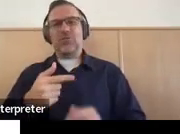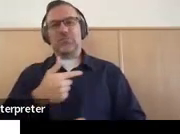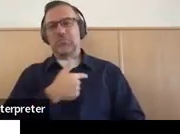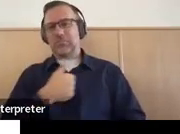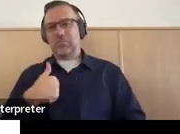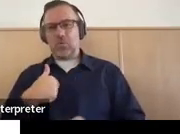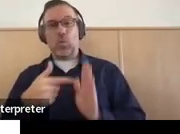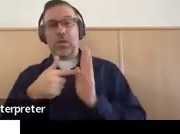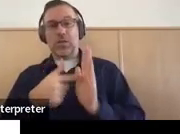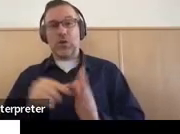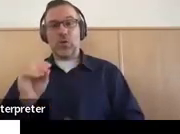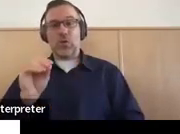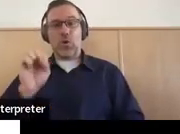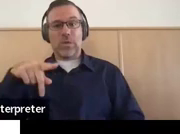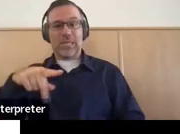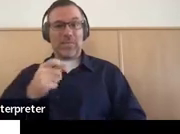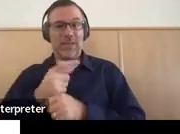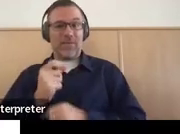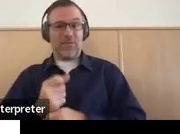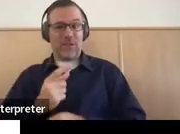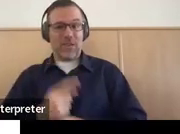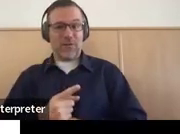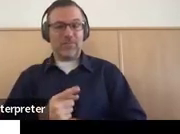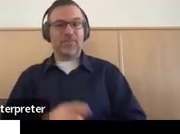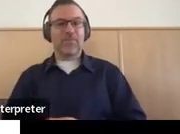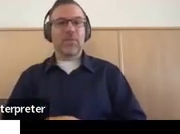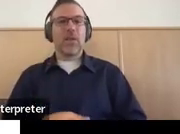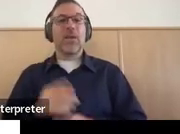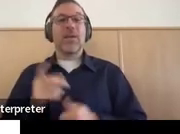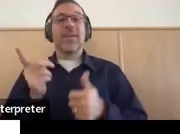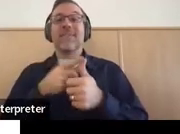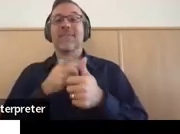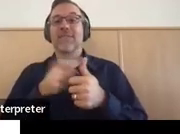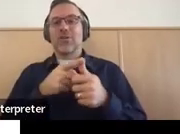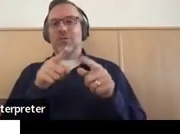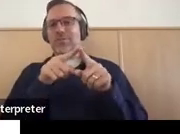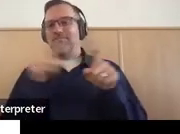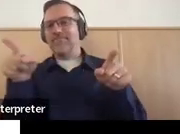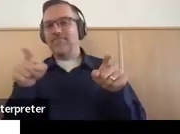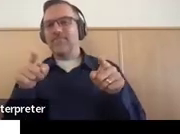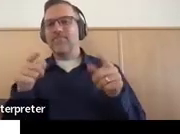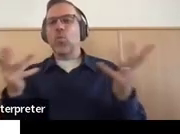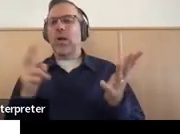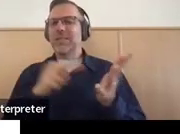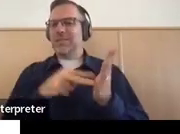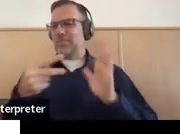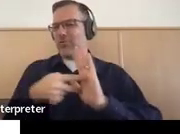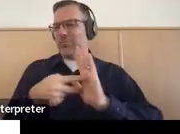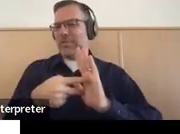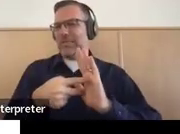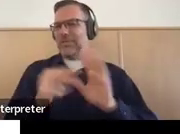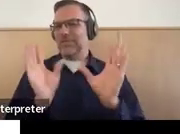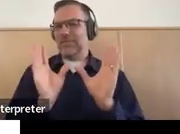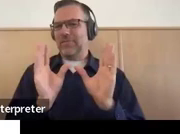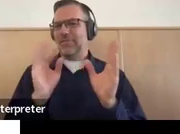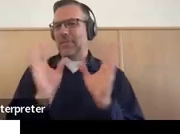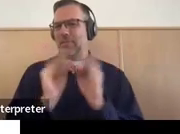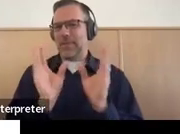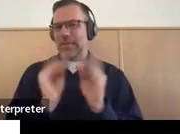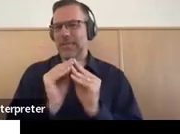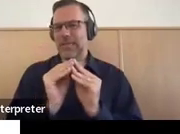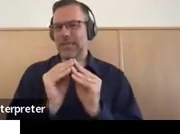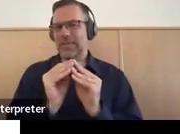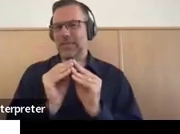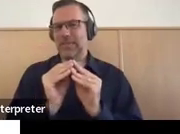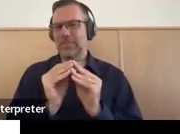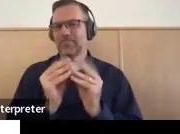So the first component is the purpose of the meeting, and we look at the advance written notice for that. We look also in the advance written